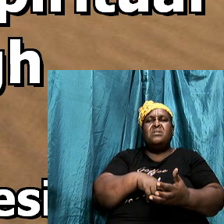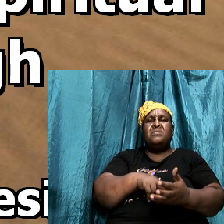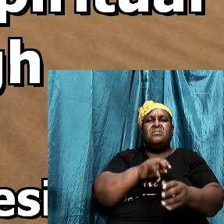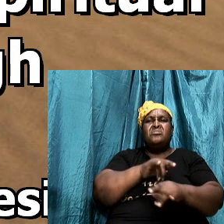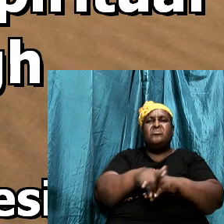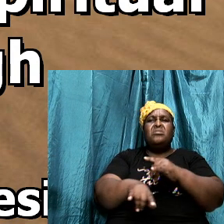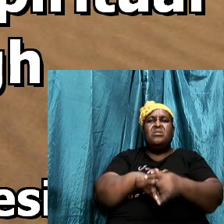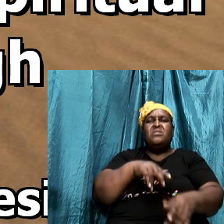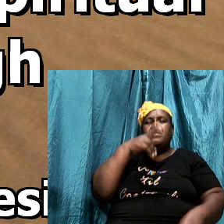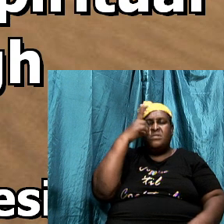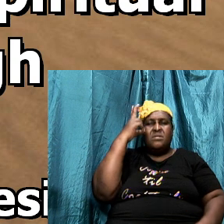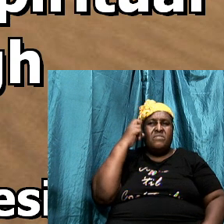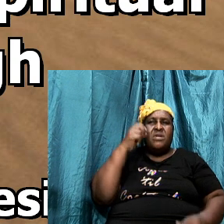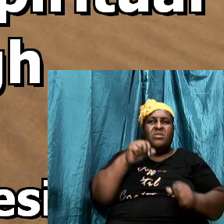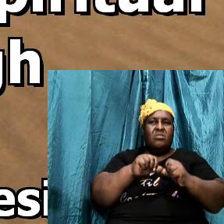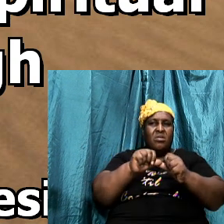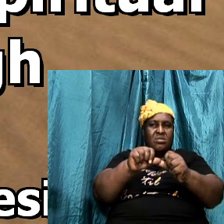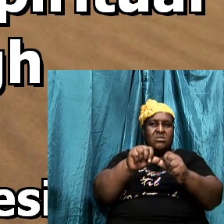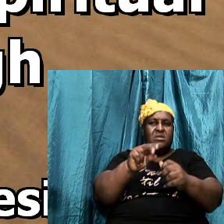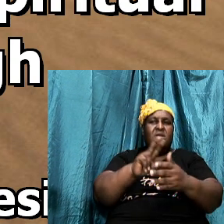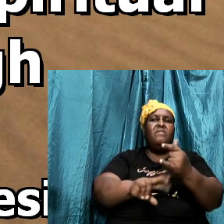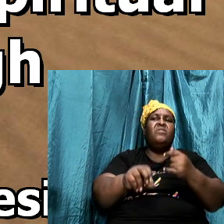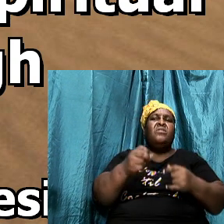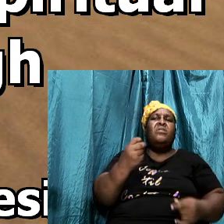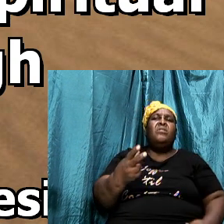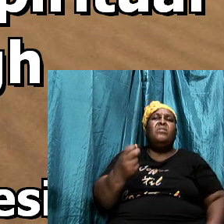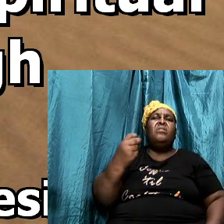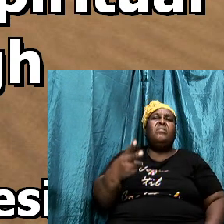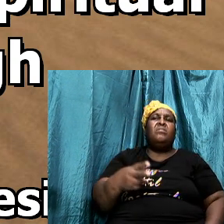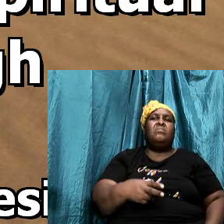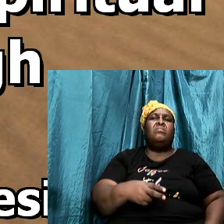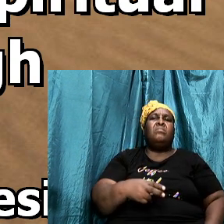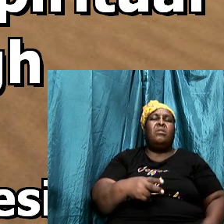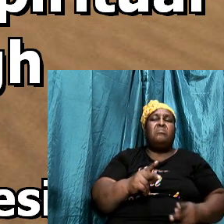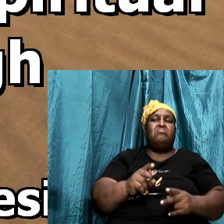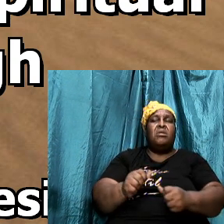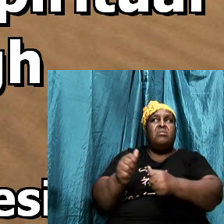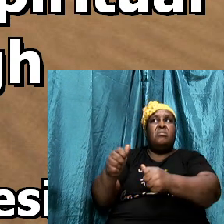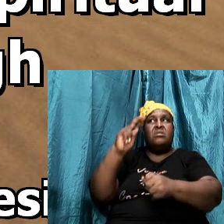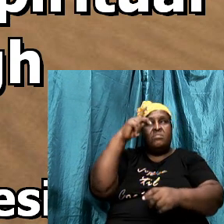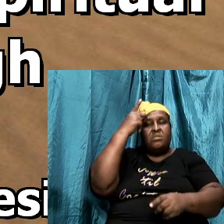12 and he began to give us an insight